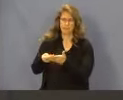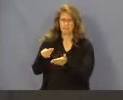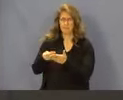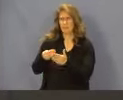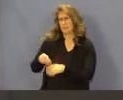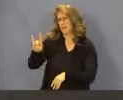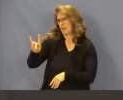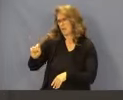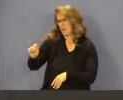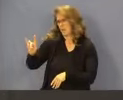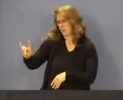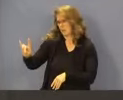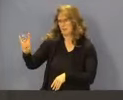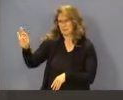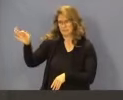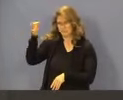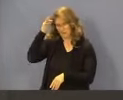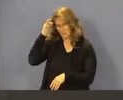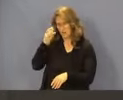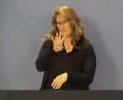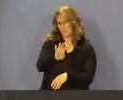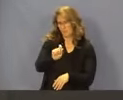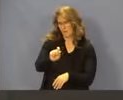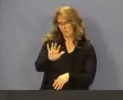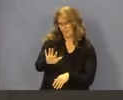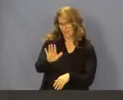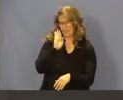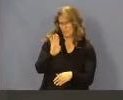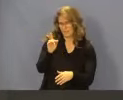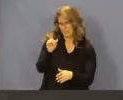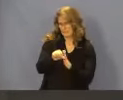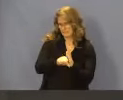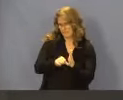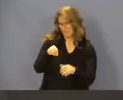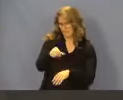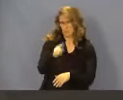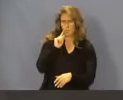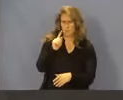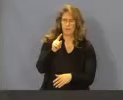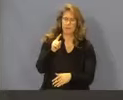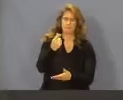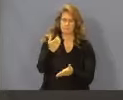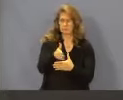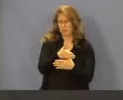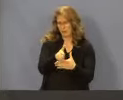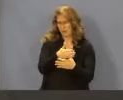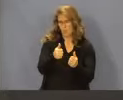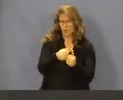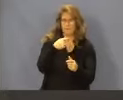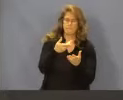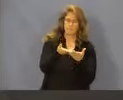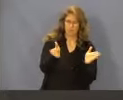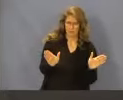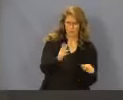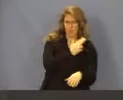and $4.5 million is state funds. The state share will be funded via intergovernmental transfer for public hospitals and